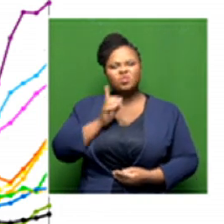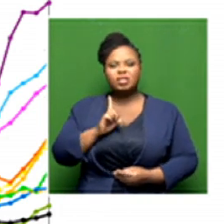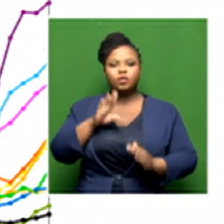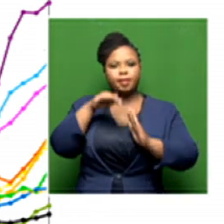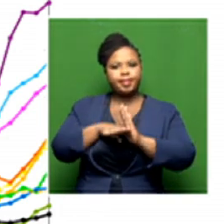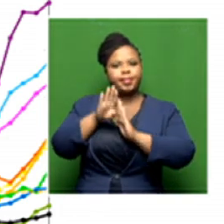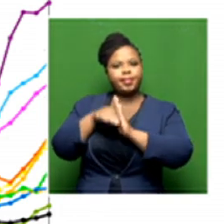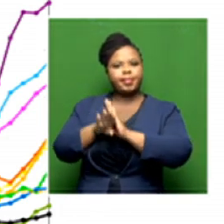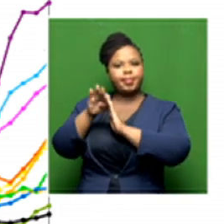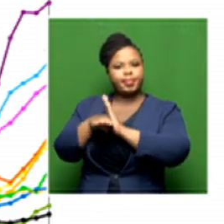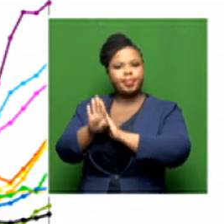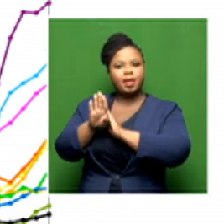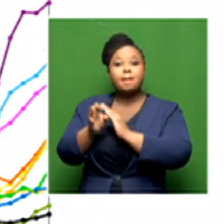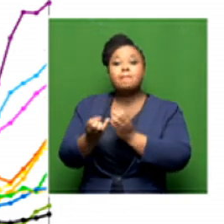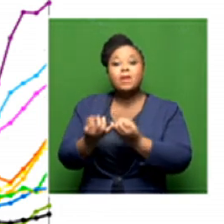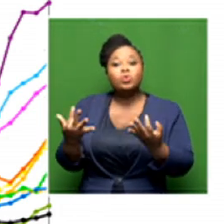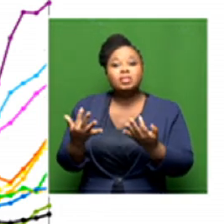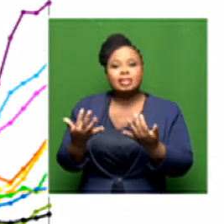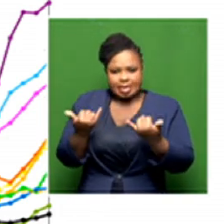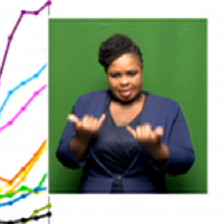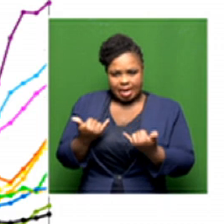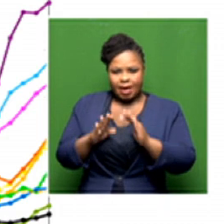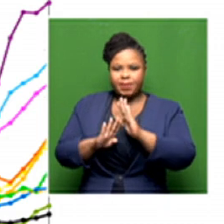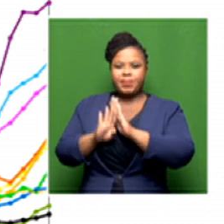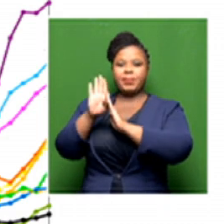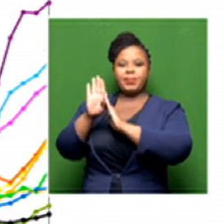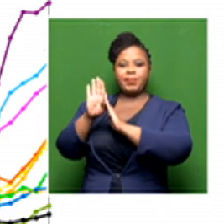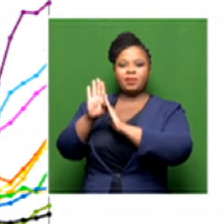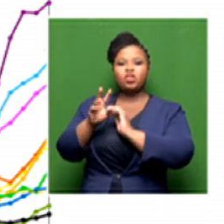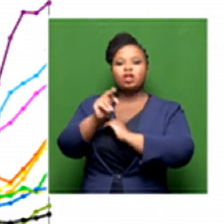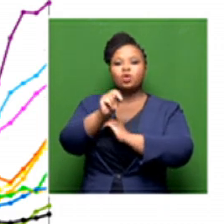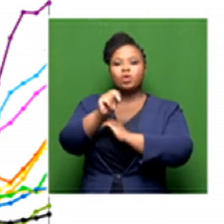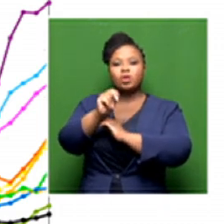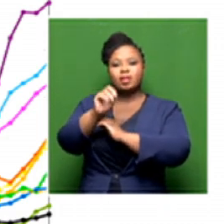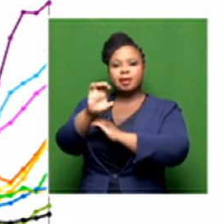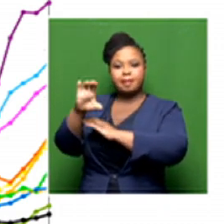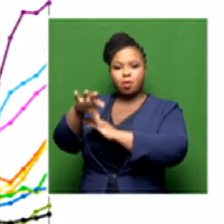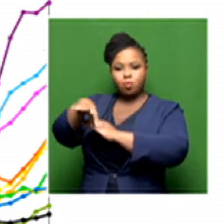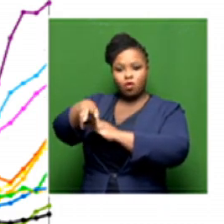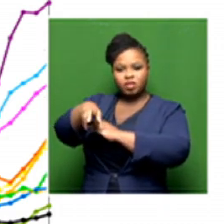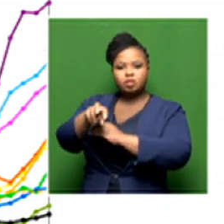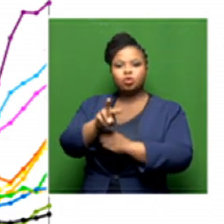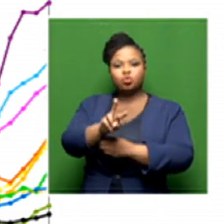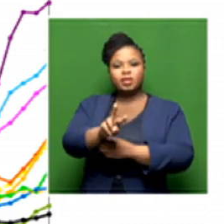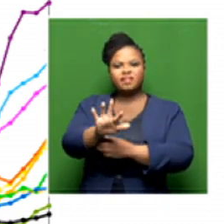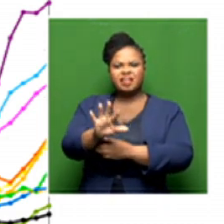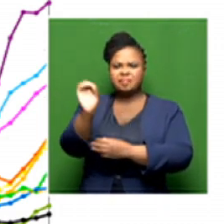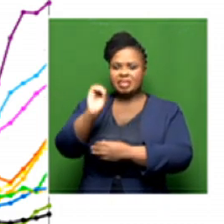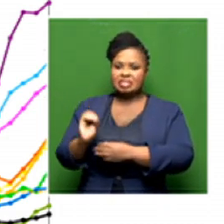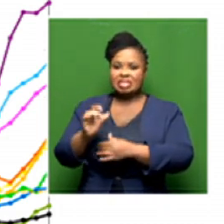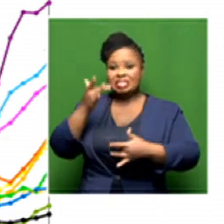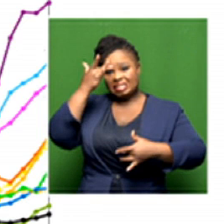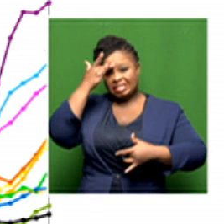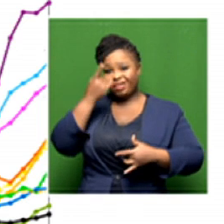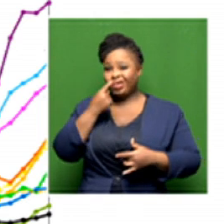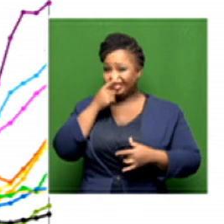most of them pointing upwards. So Northern Cape currently is at 25% test positivity rate, really high, meaning